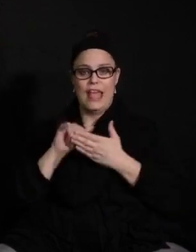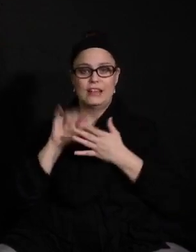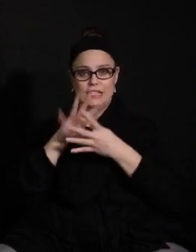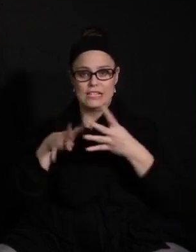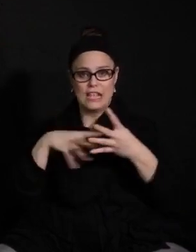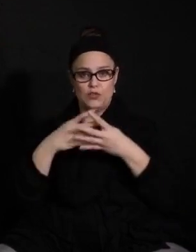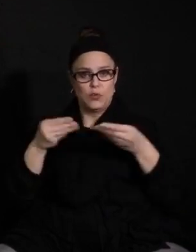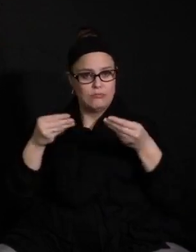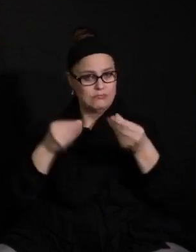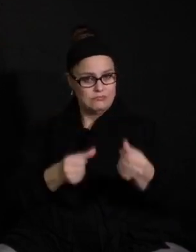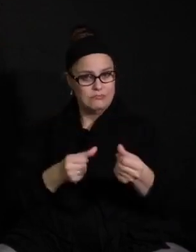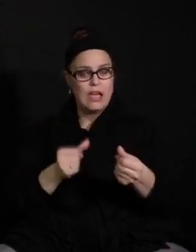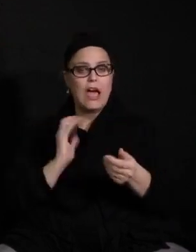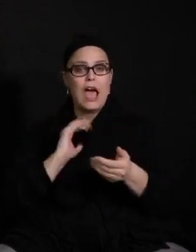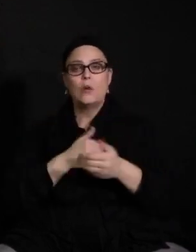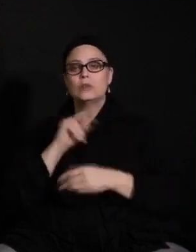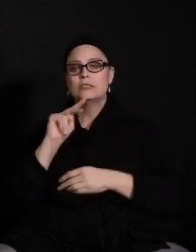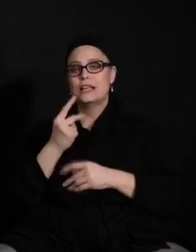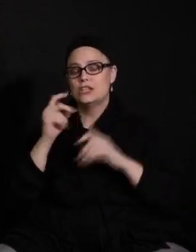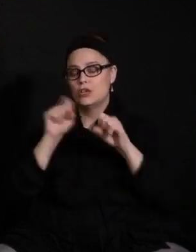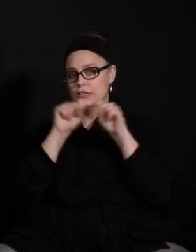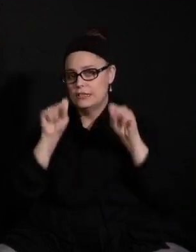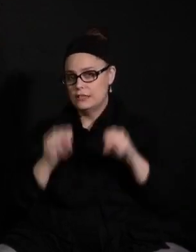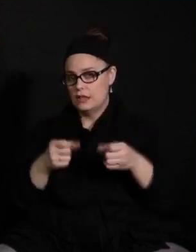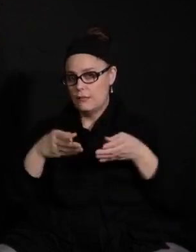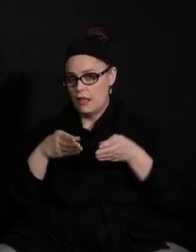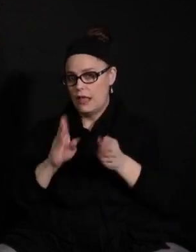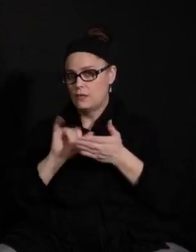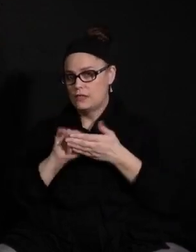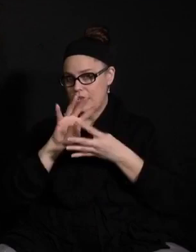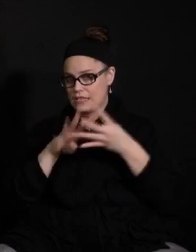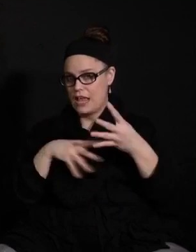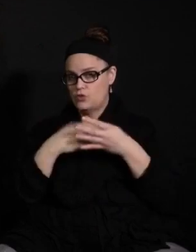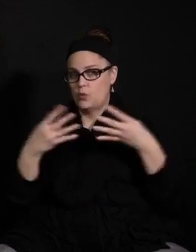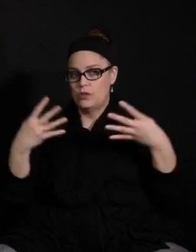our secondary system to support the scheduling complexities,